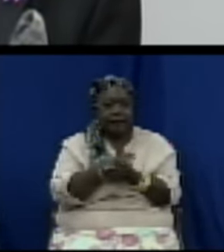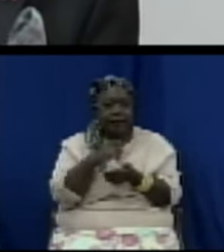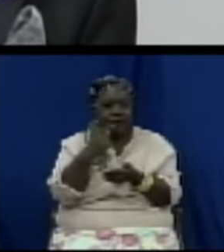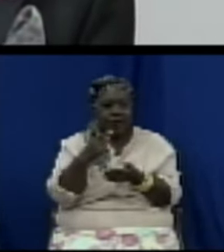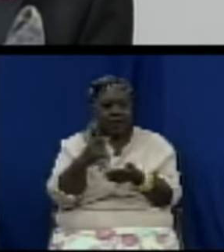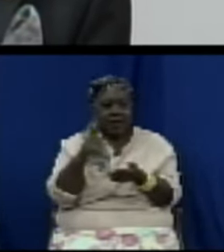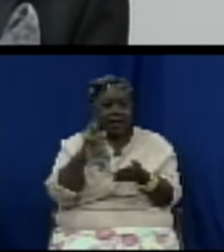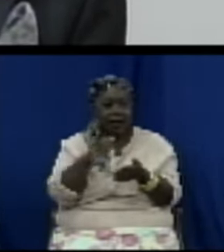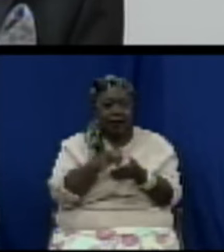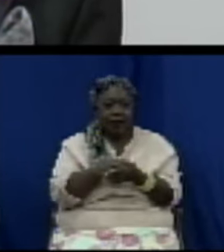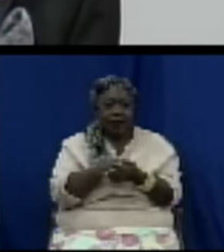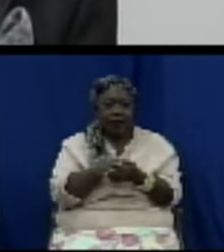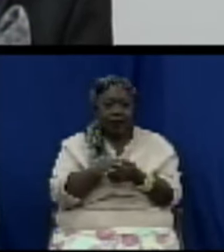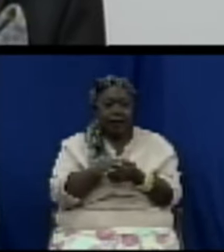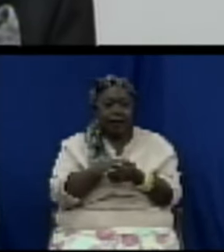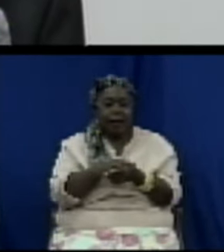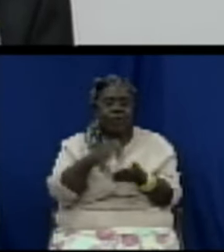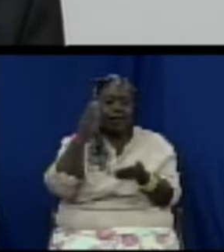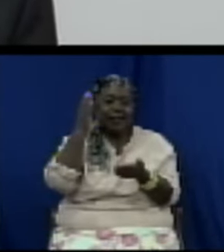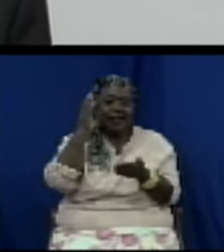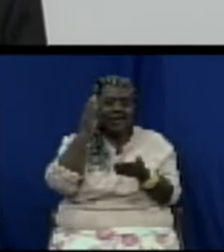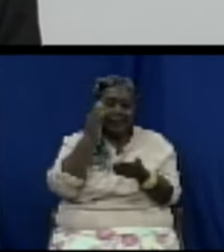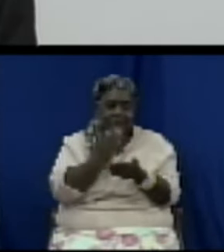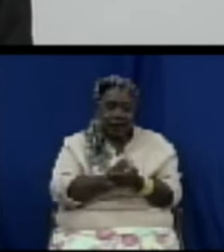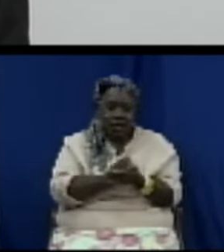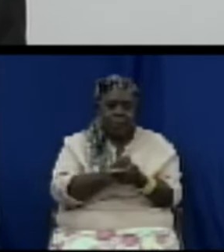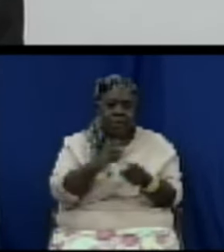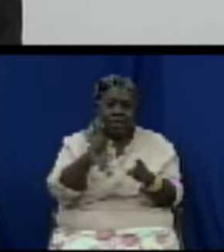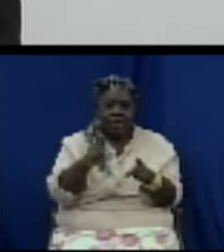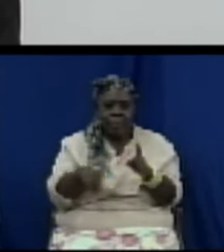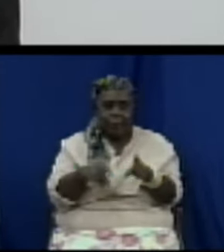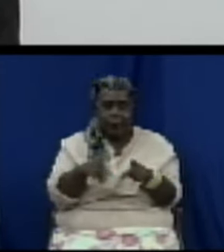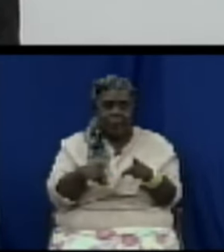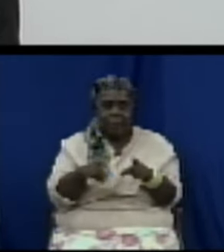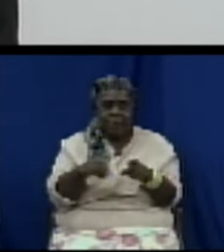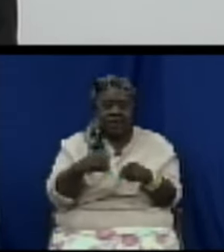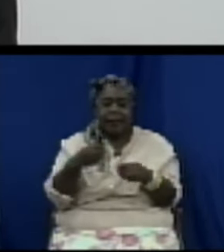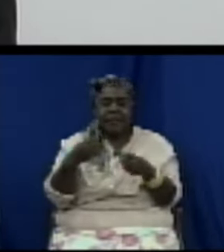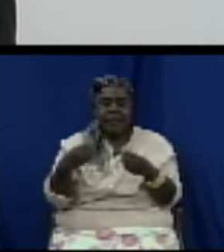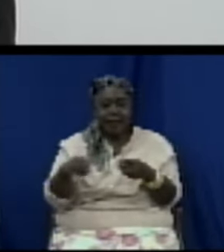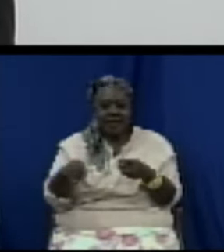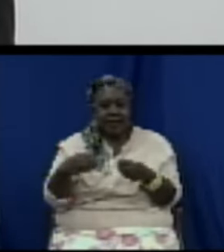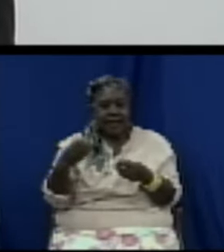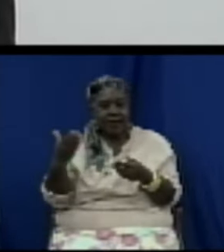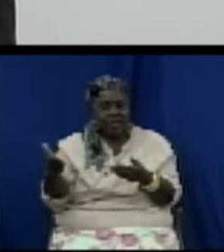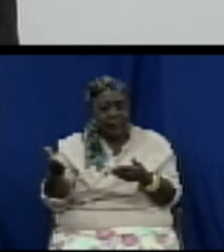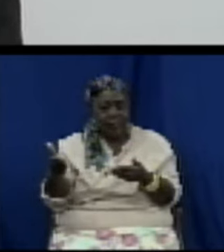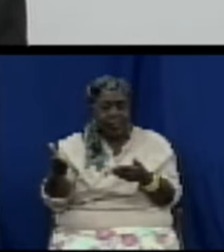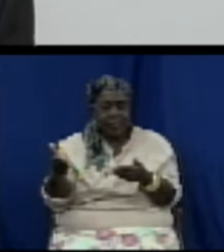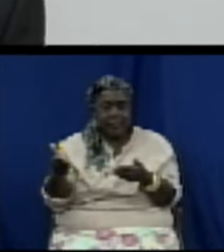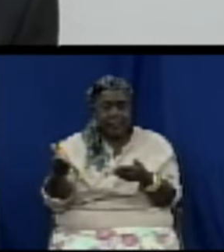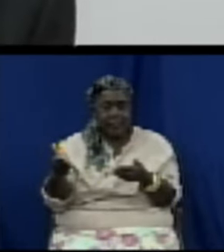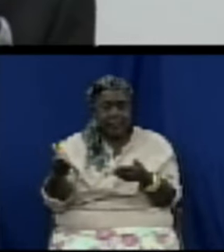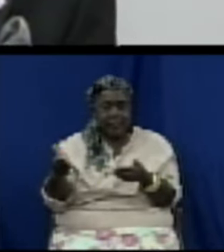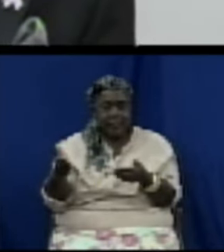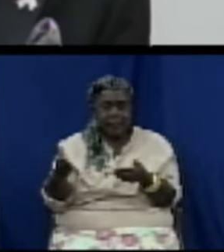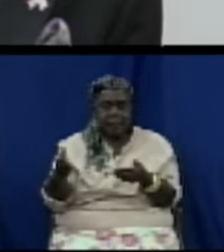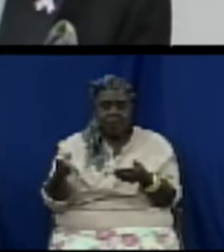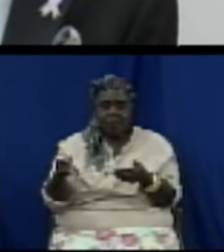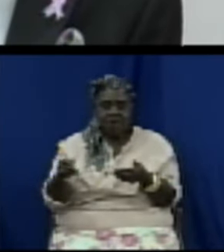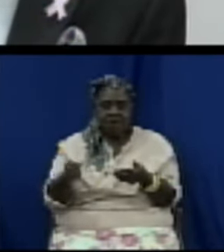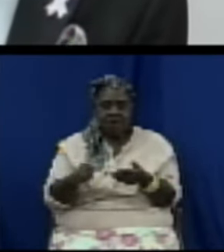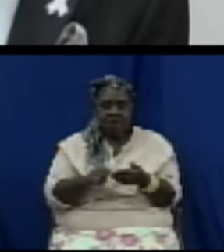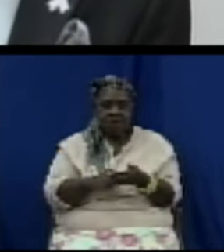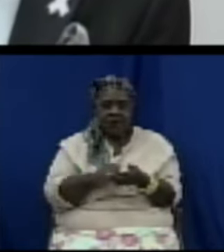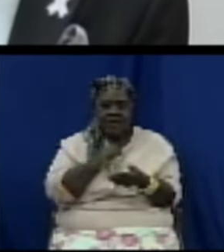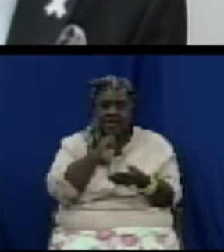of unfair trading practices particularly such practices that